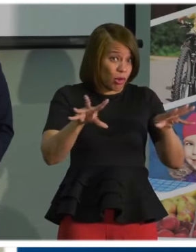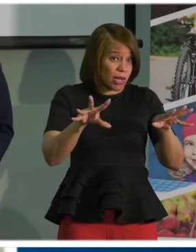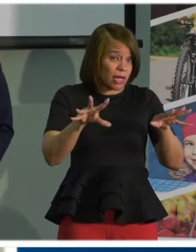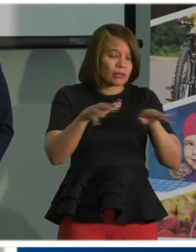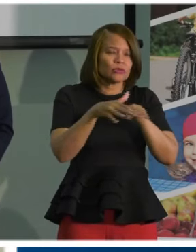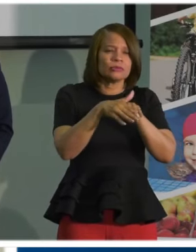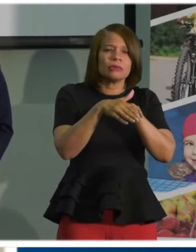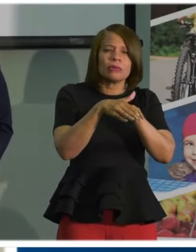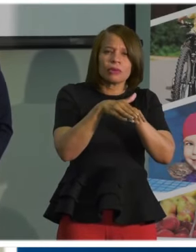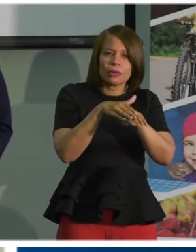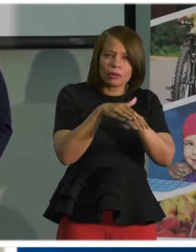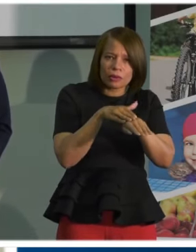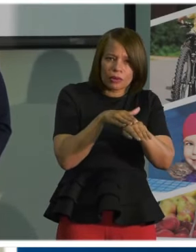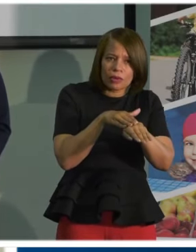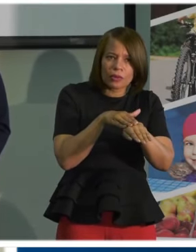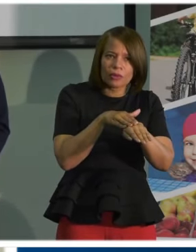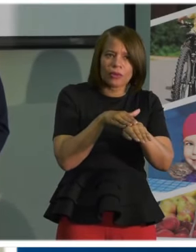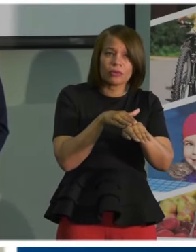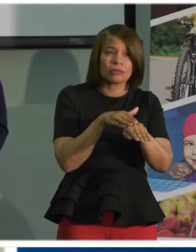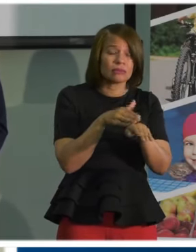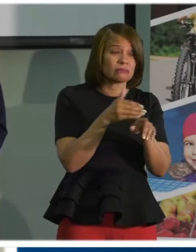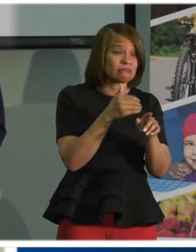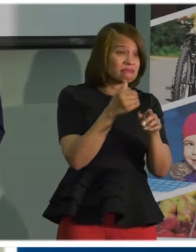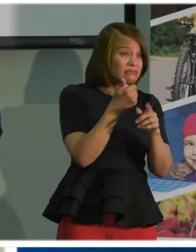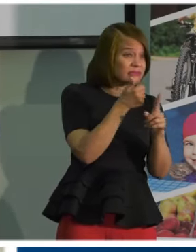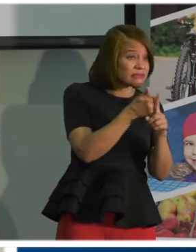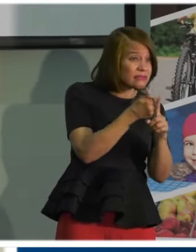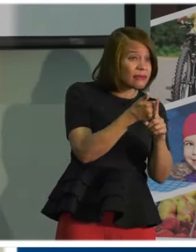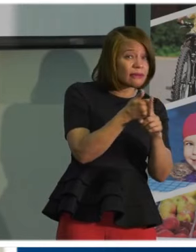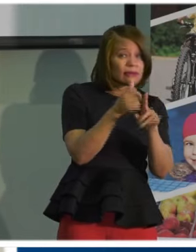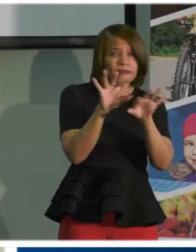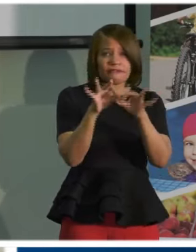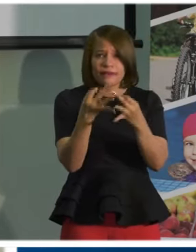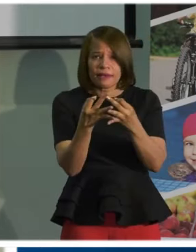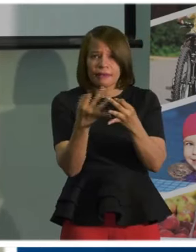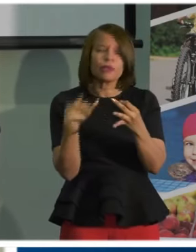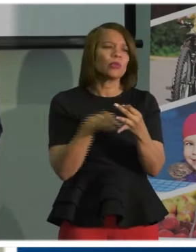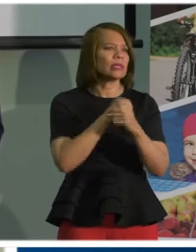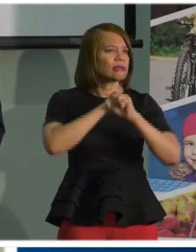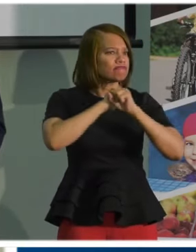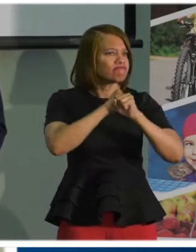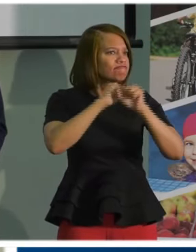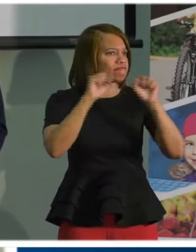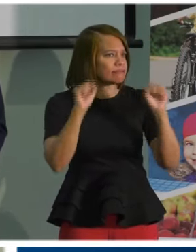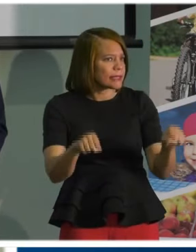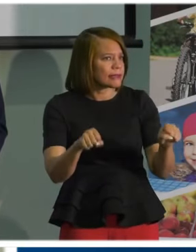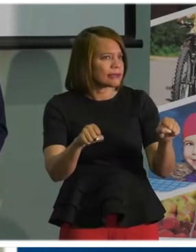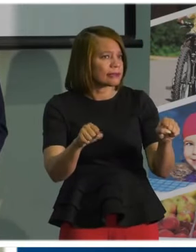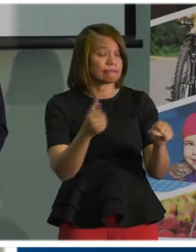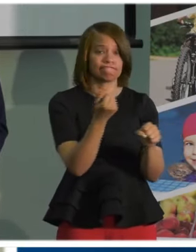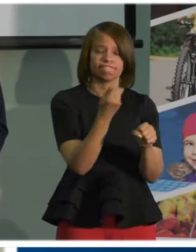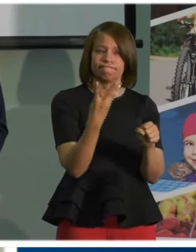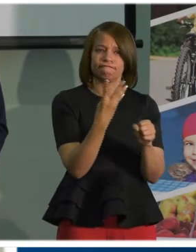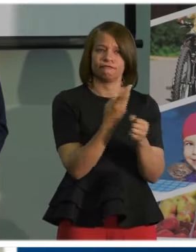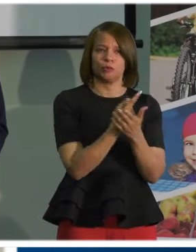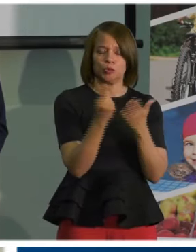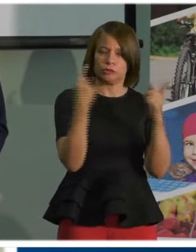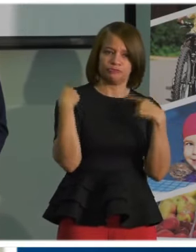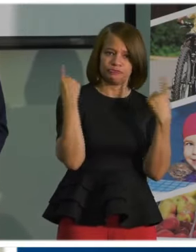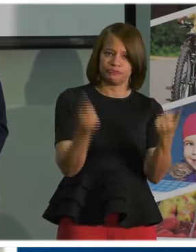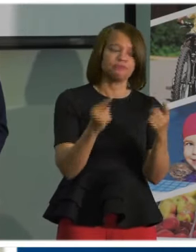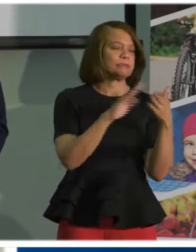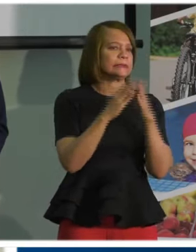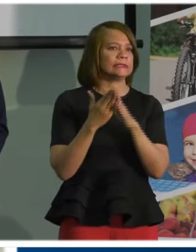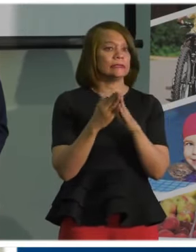ourselves and our families. For the last several weeks, the city and many partners have